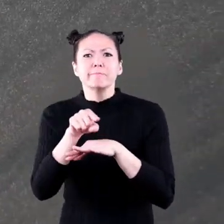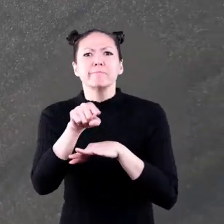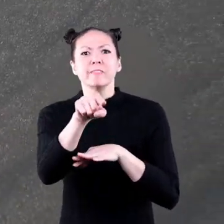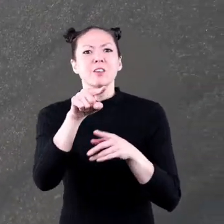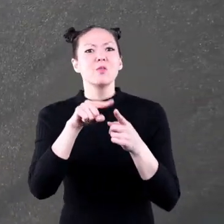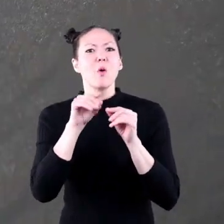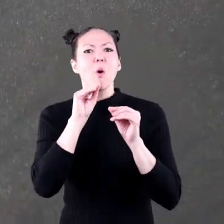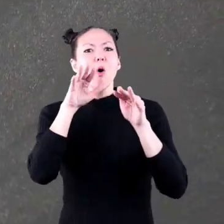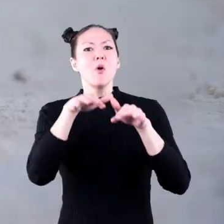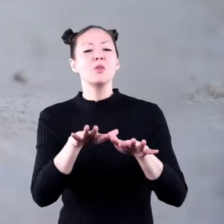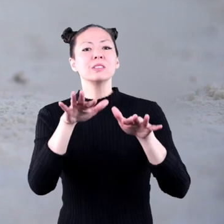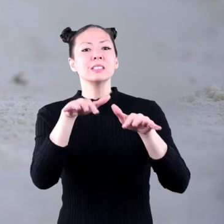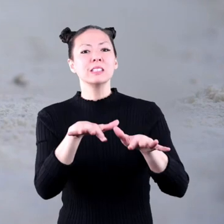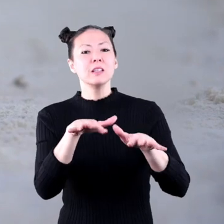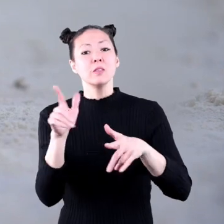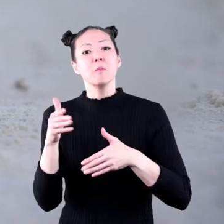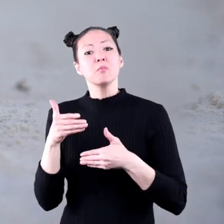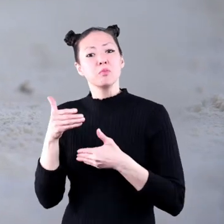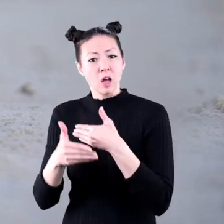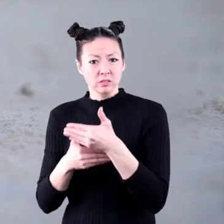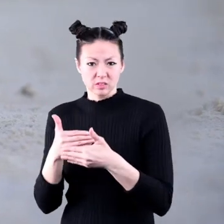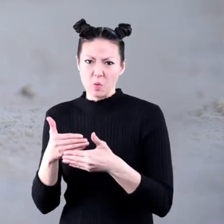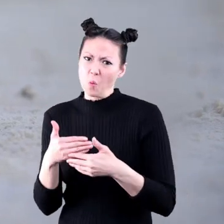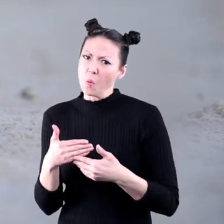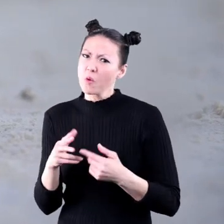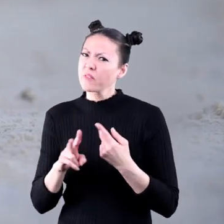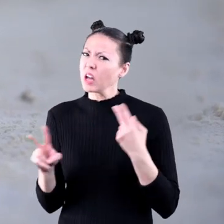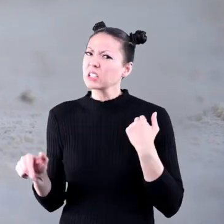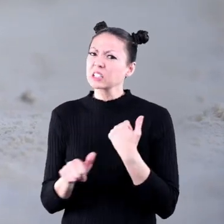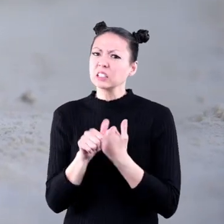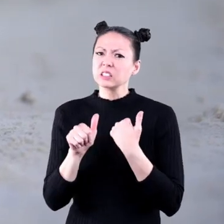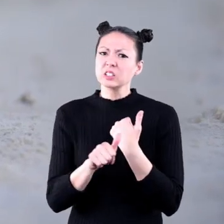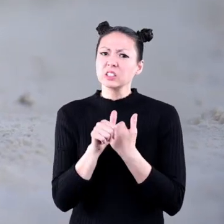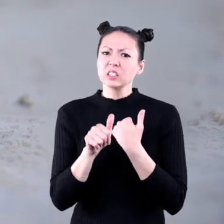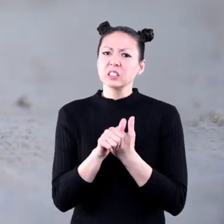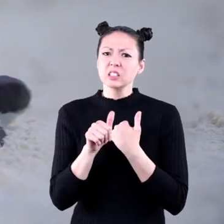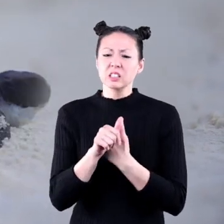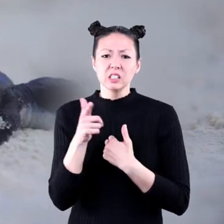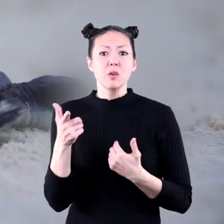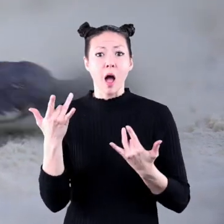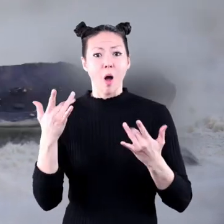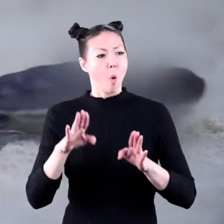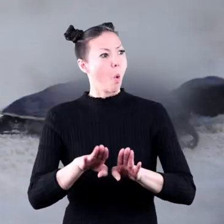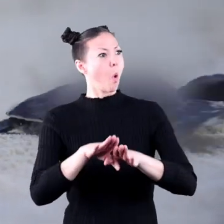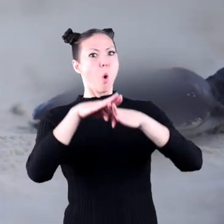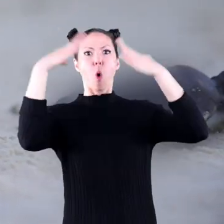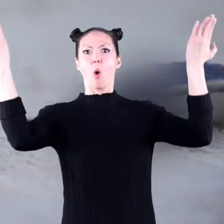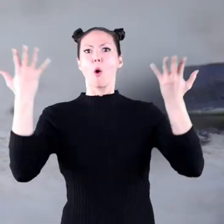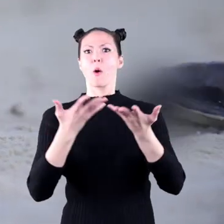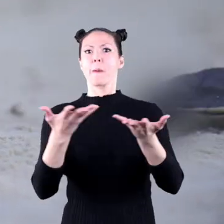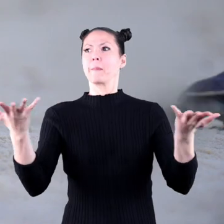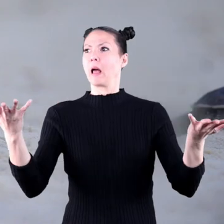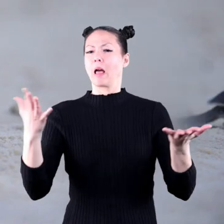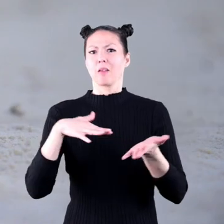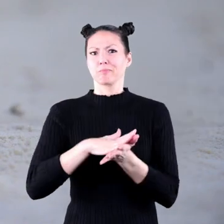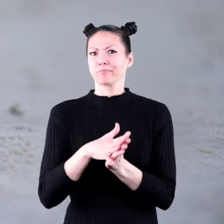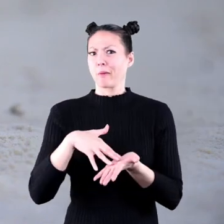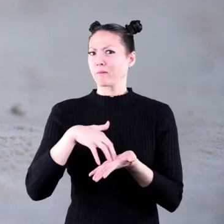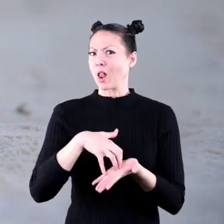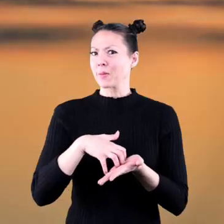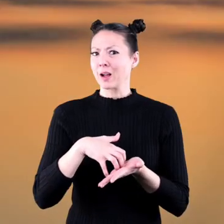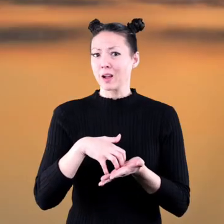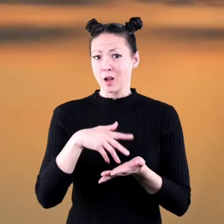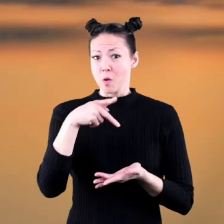ocean. This process can be very dangerous because they are out in the open and vulnerable to predators.